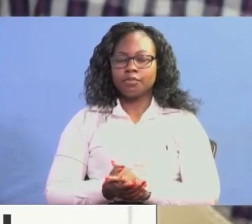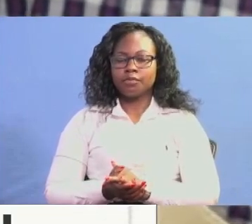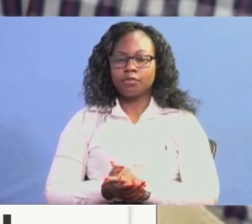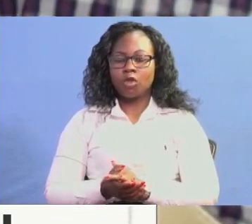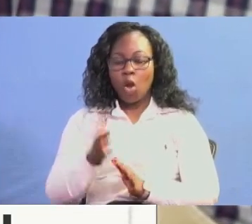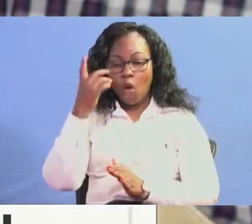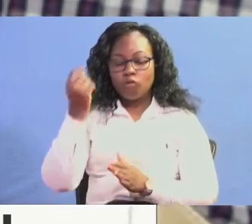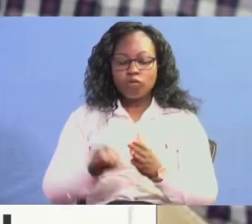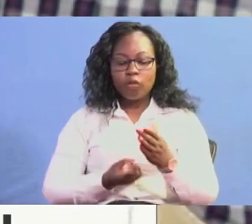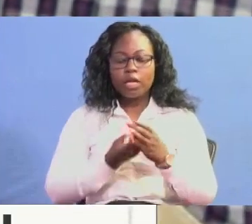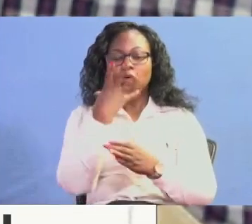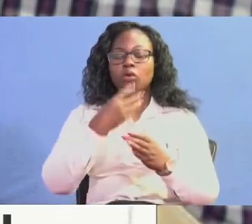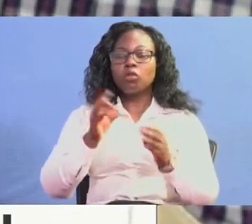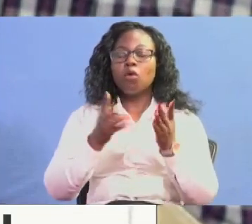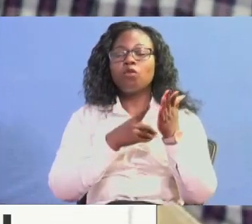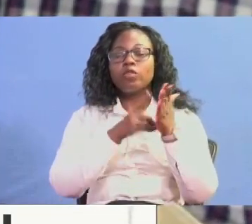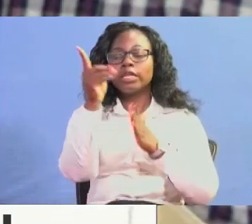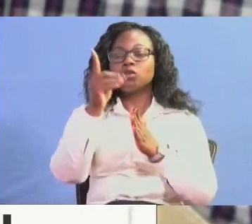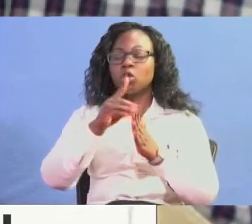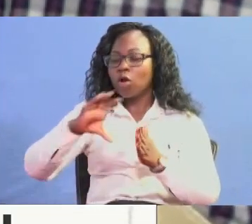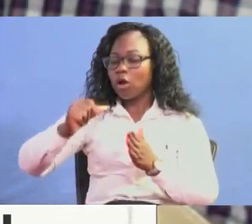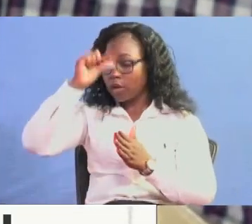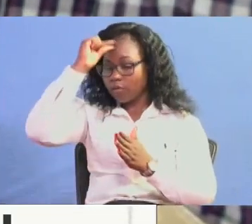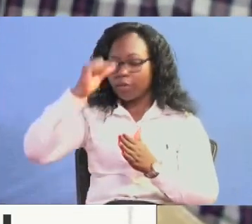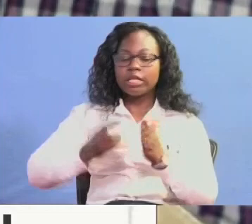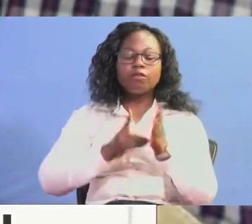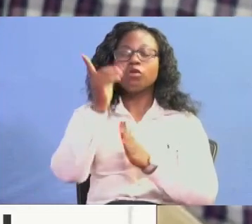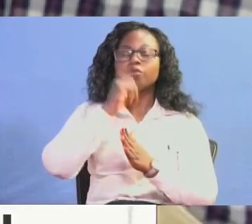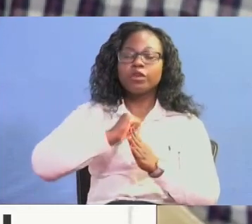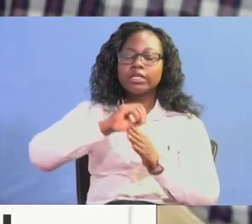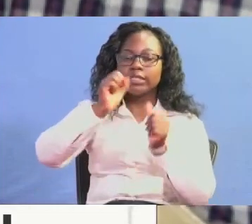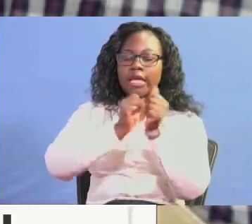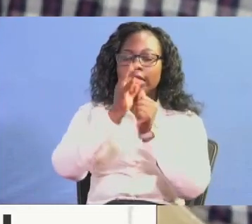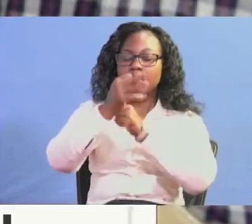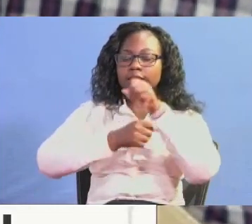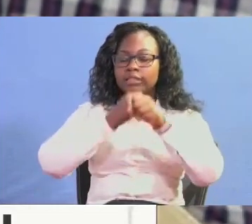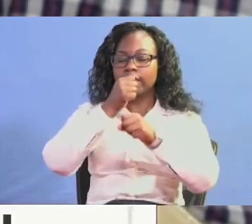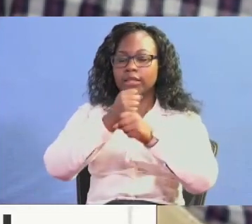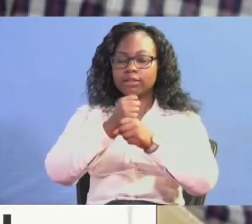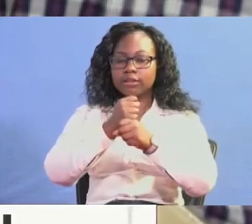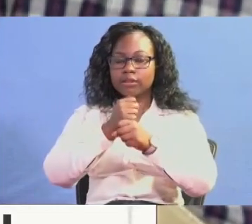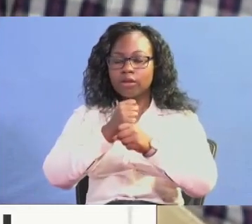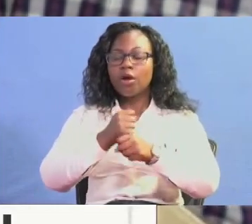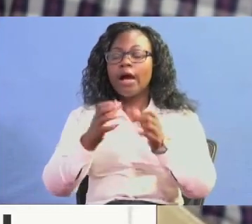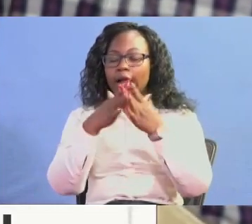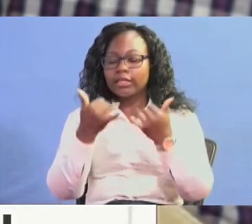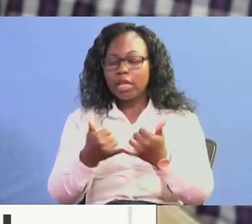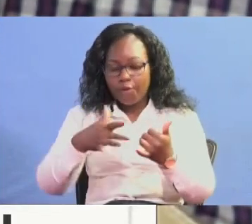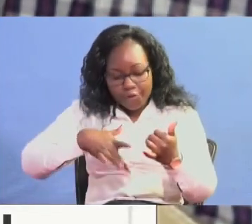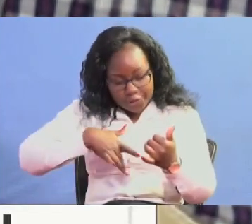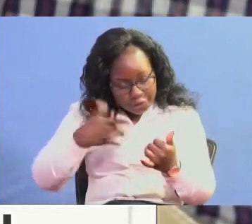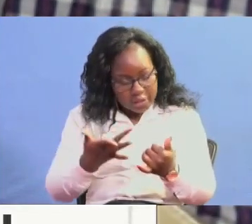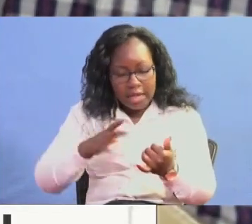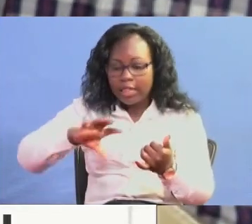With the growth of devolution, county governments have now grown 13 years down the lane and it is now